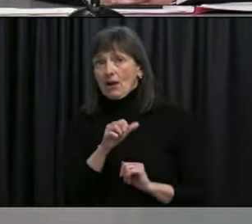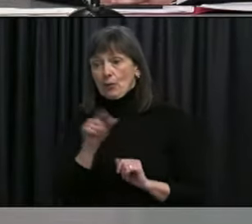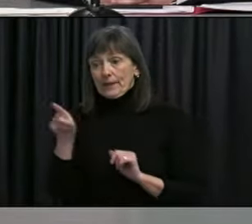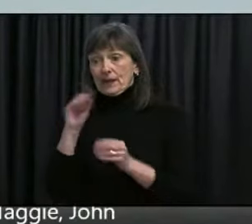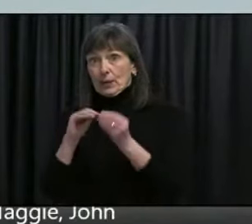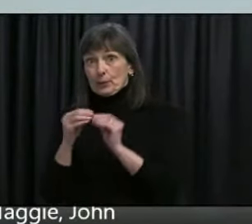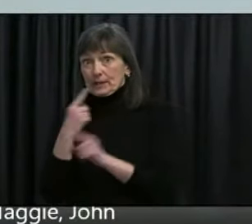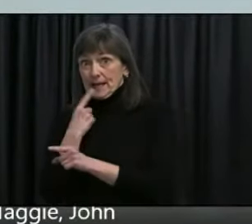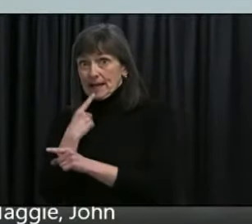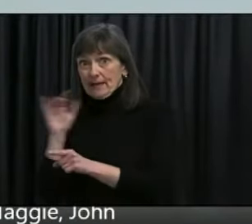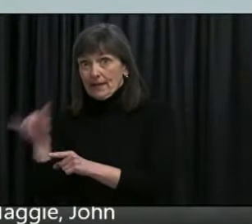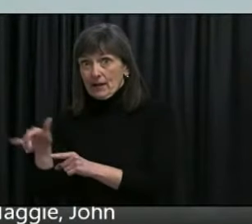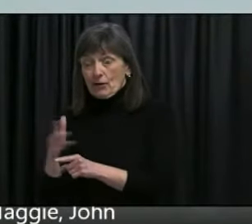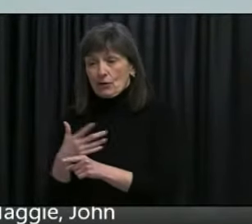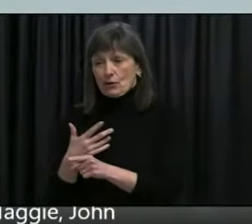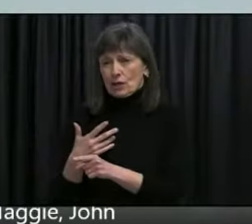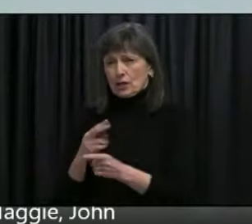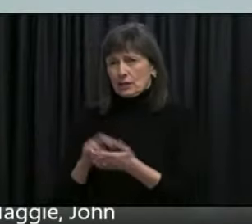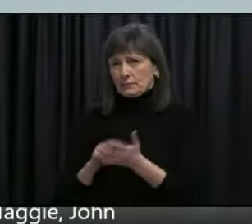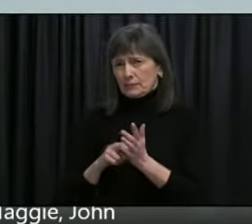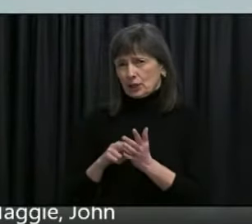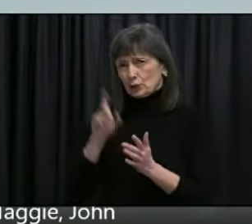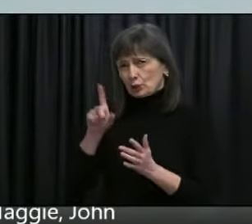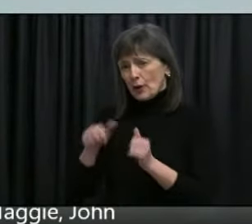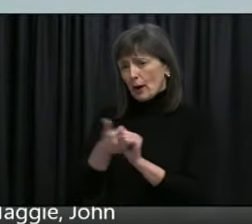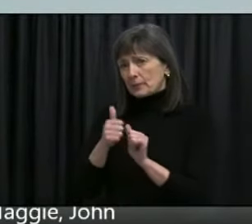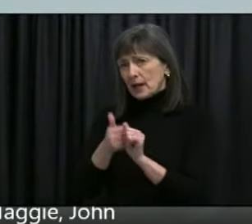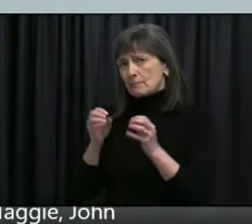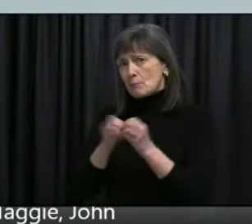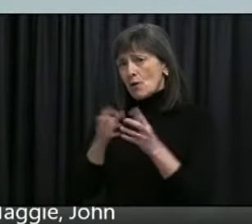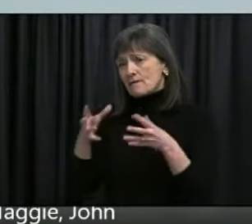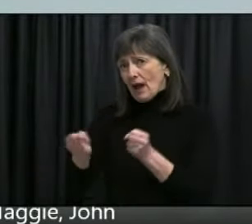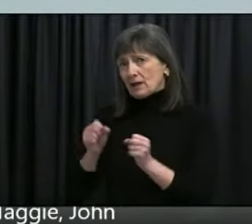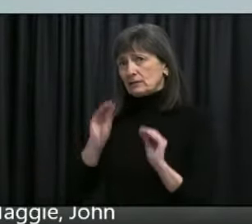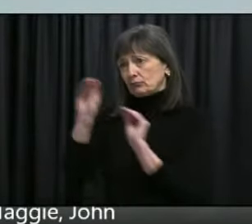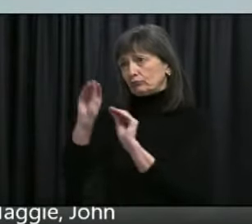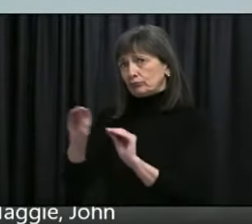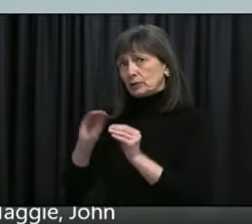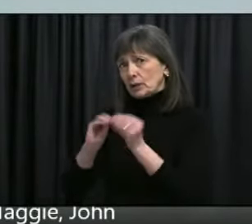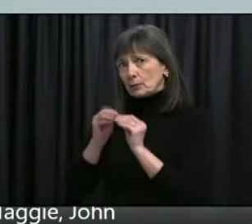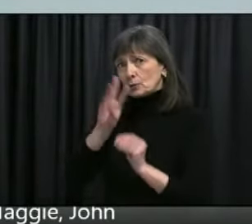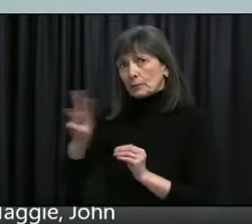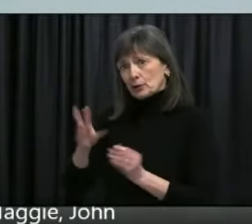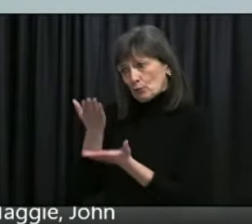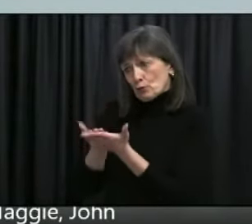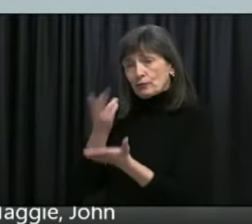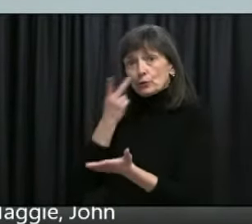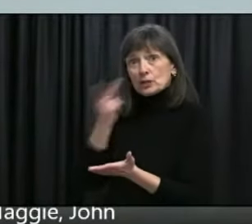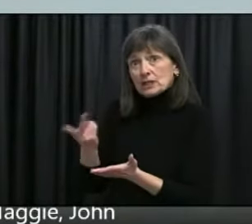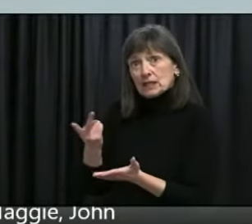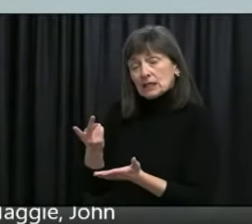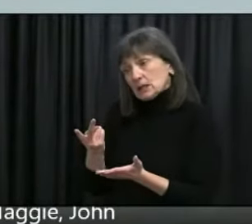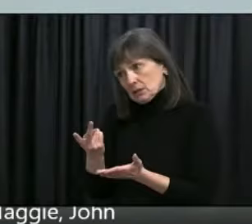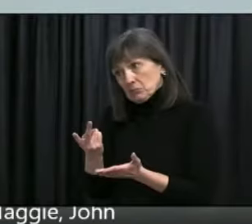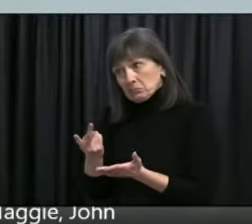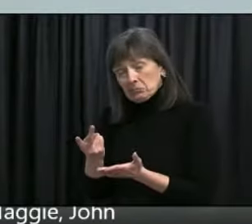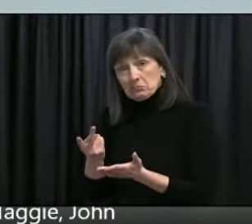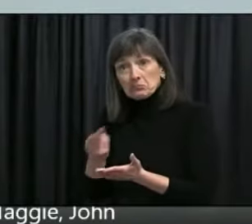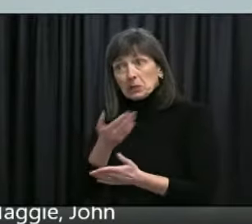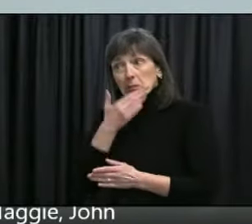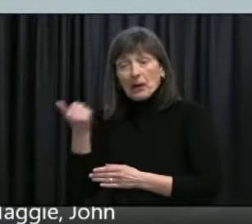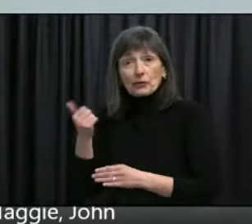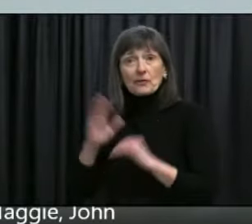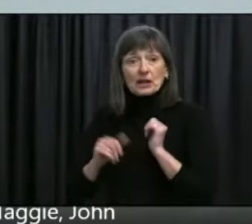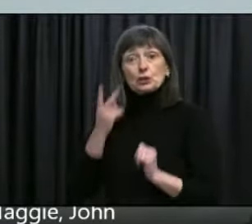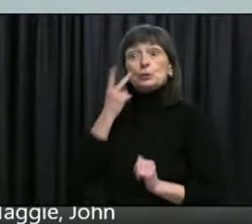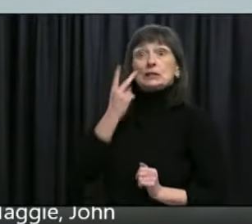fresh vaccination numbers on a more frequent basis to demonstrate that one of the challenges